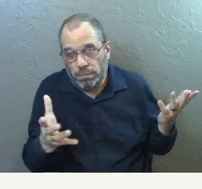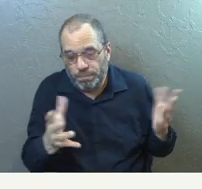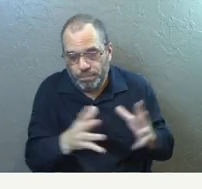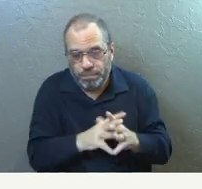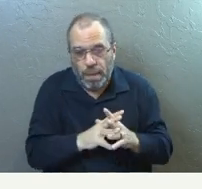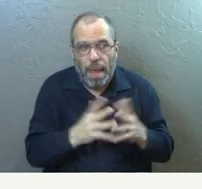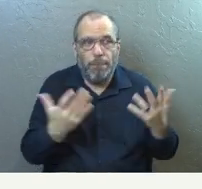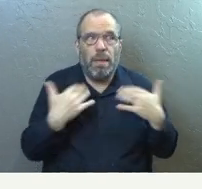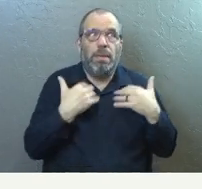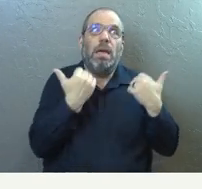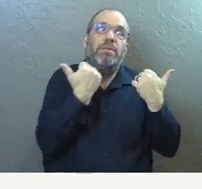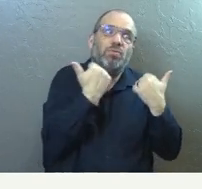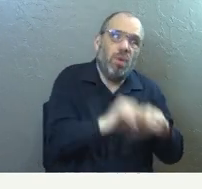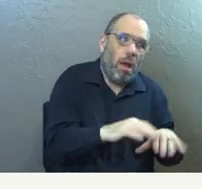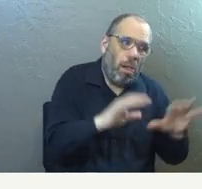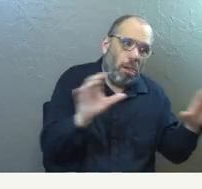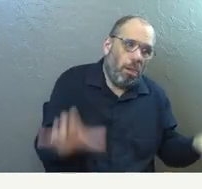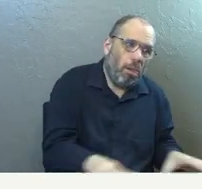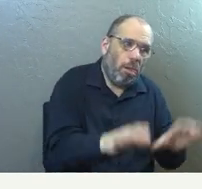And maybe I've tried,